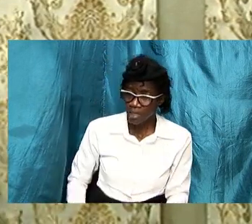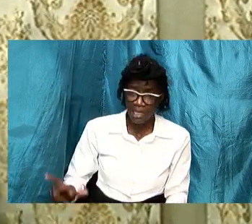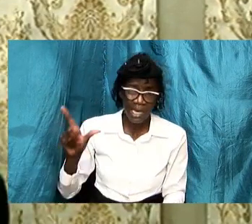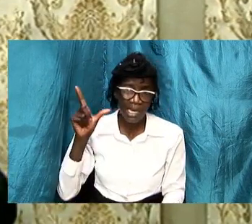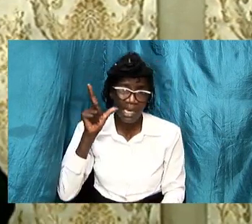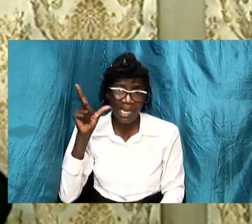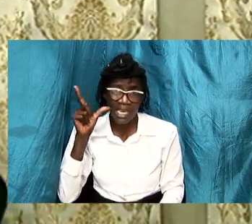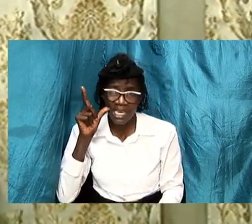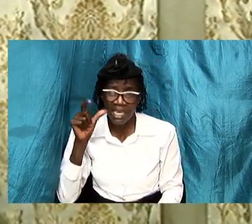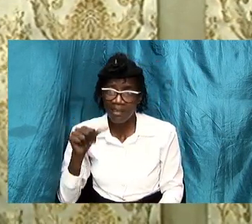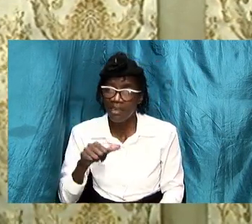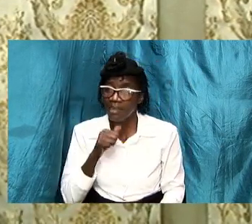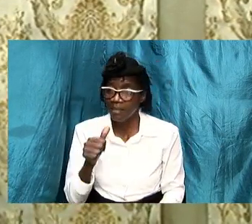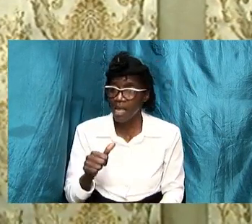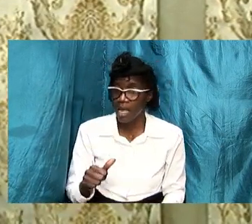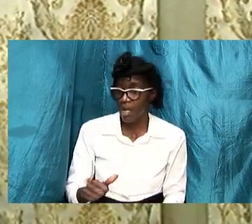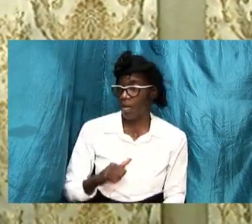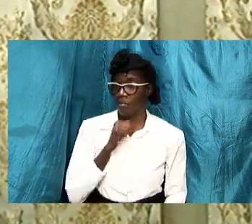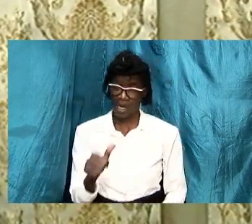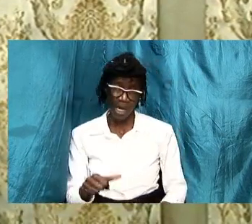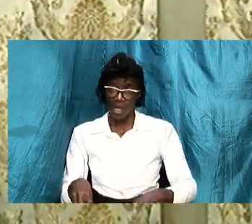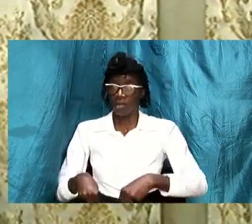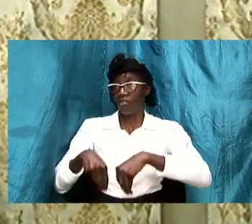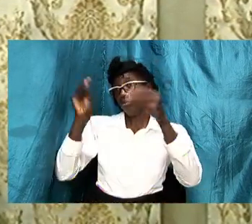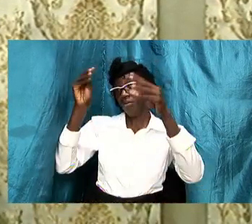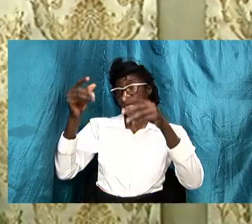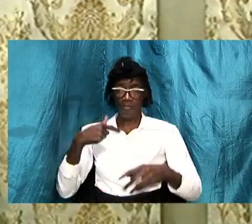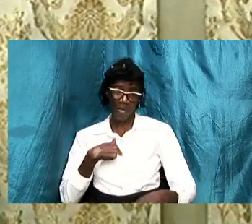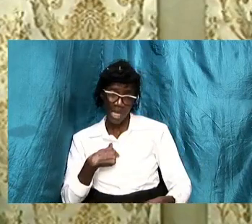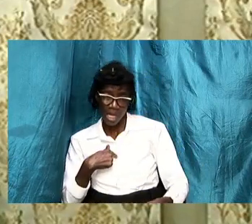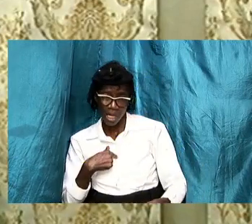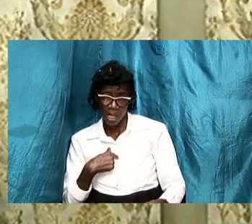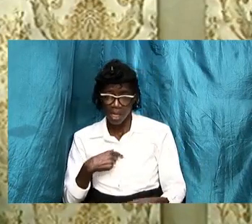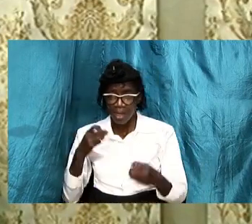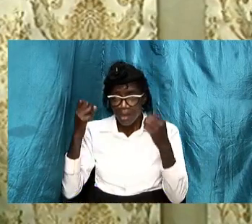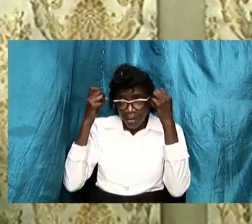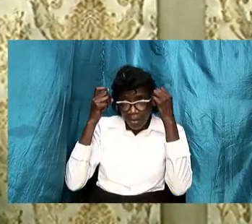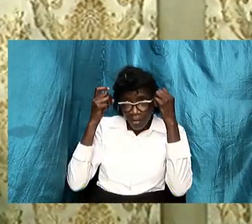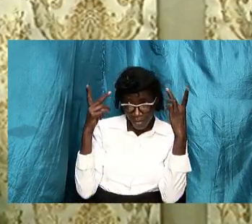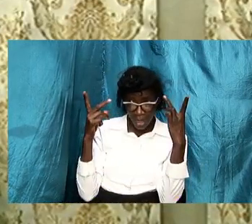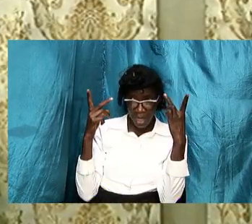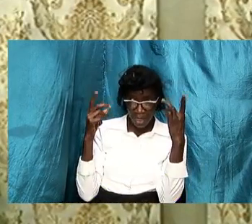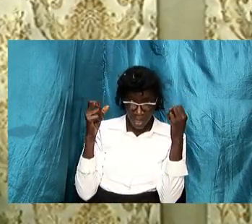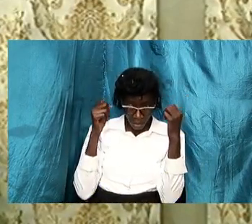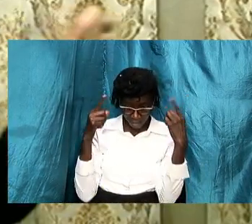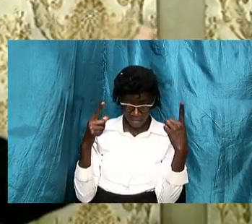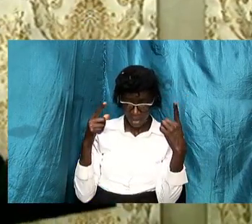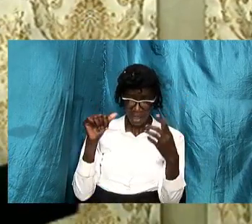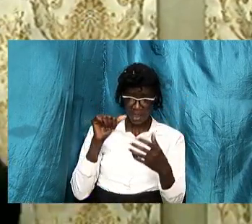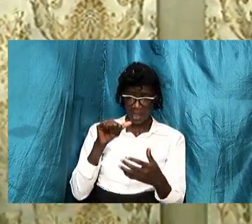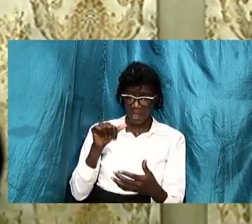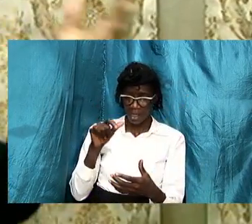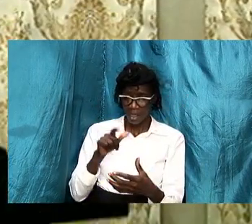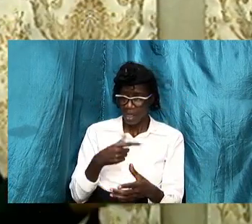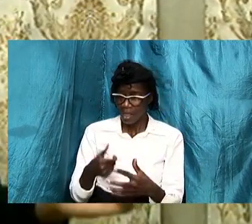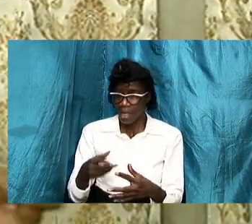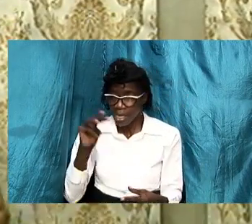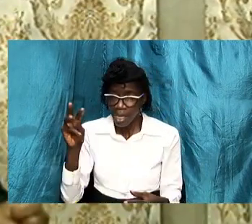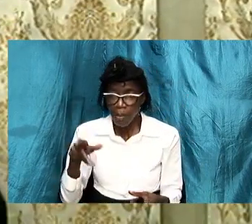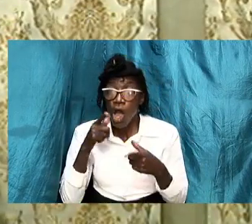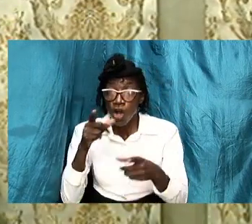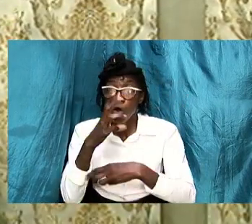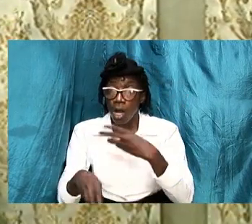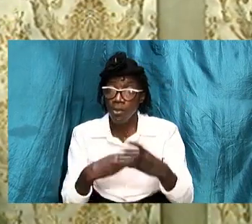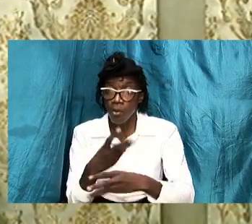will not submit to my husband and i am more sensitive than him and not only that look at the world the world has changed